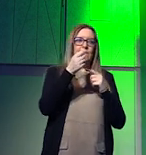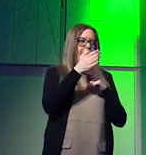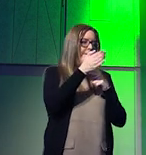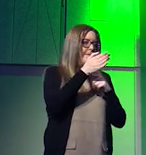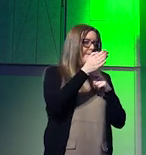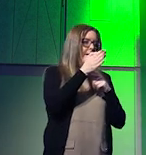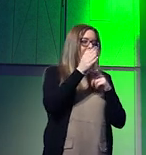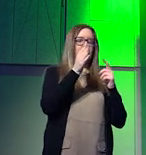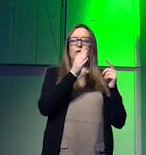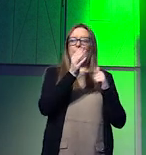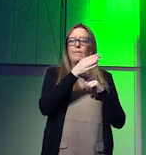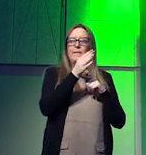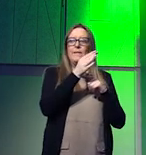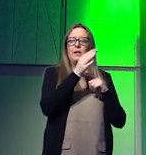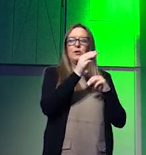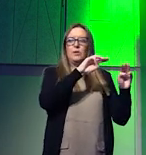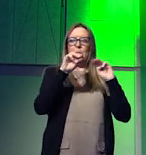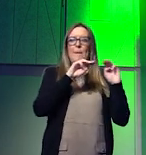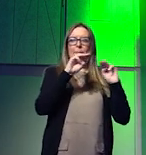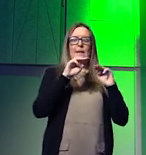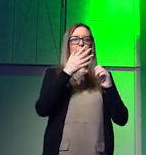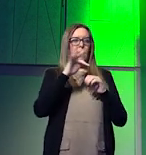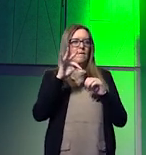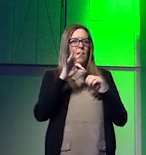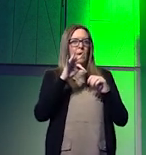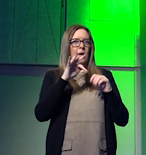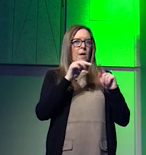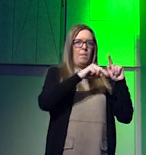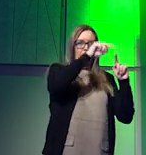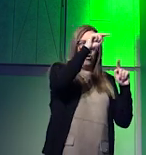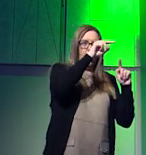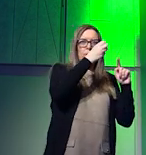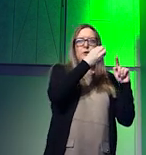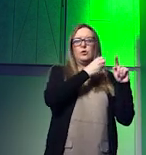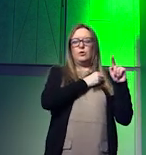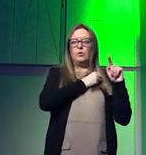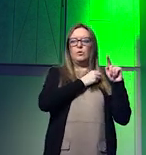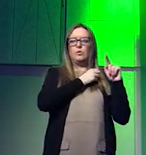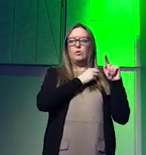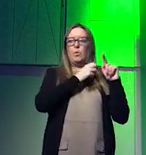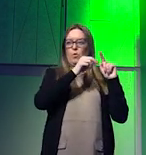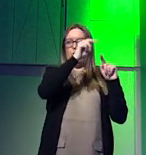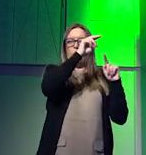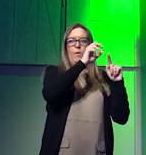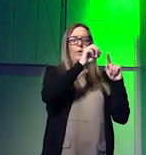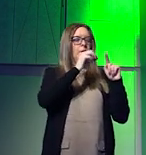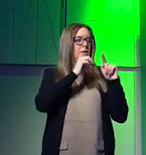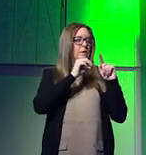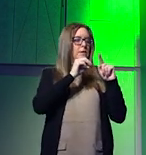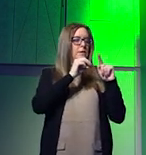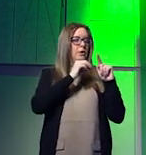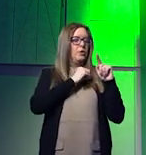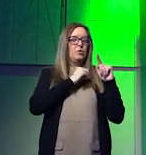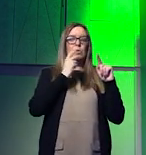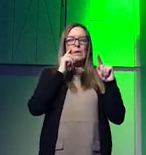equators up north particularly around northern european waters and nordic waters we're already seeing the